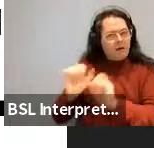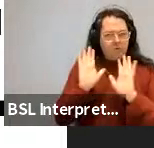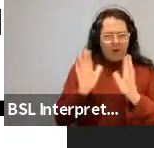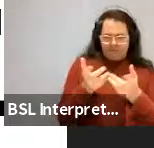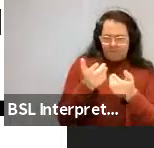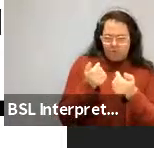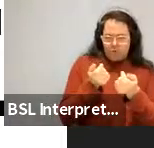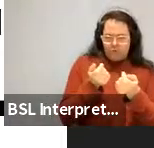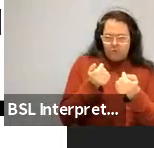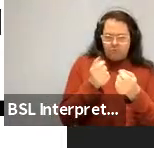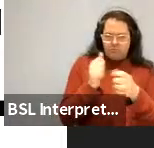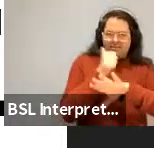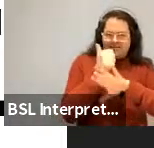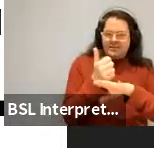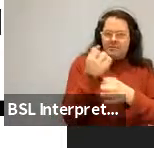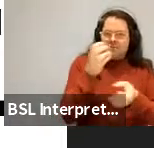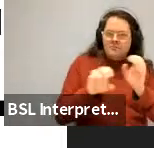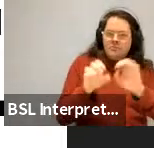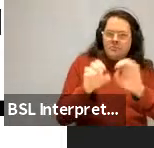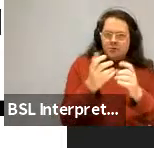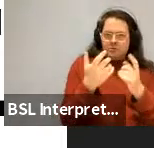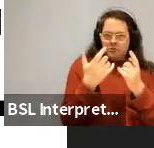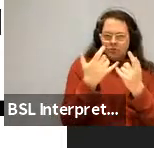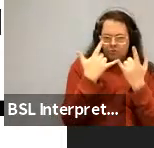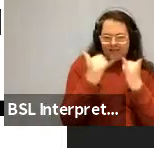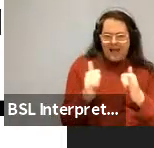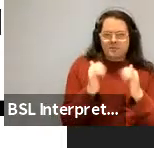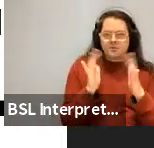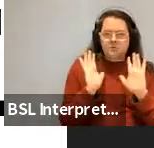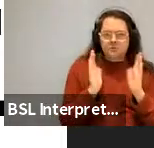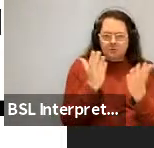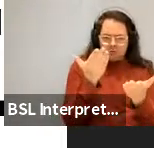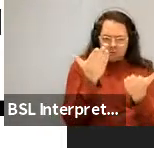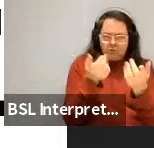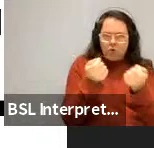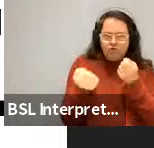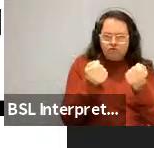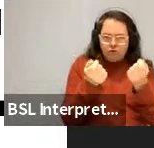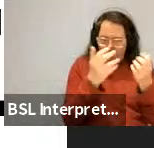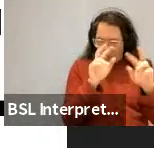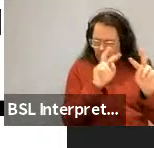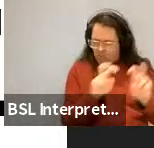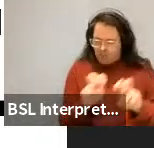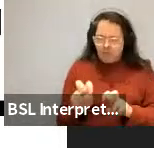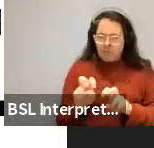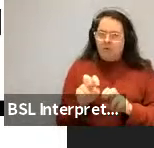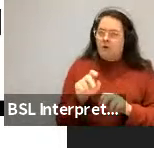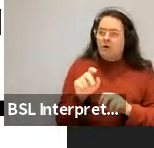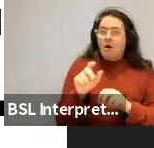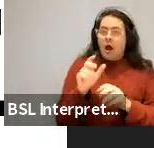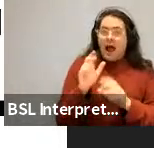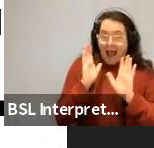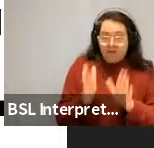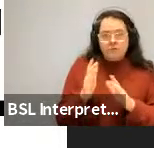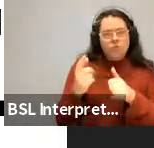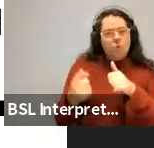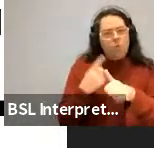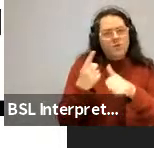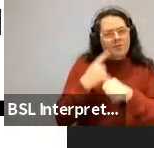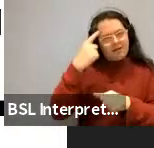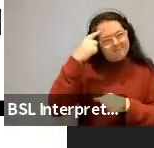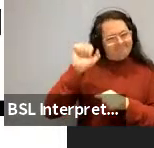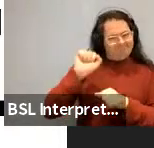finding some super active interaction just means we don't understand what's causing the difficulty of the island. It doesn't mean it's syntax in these experiments,